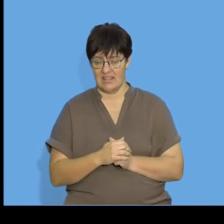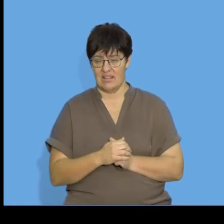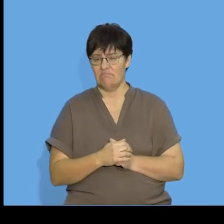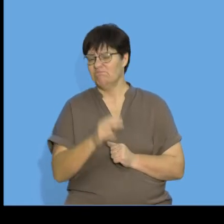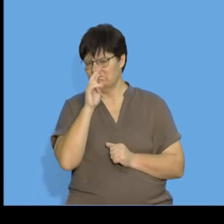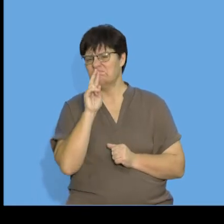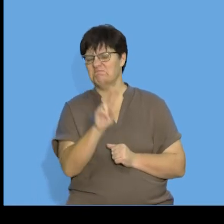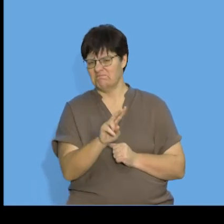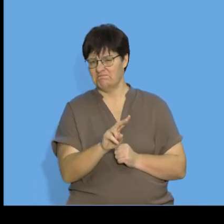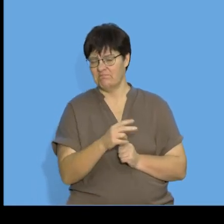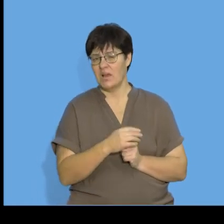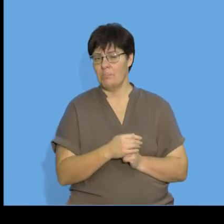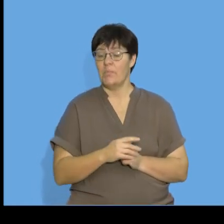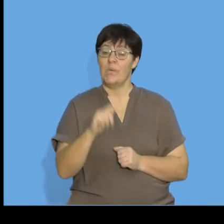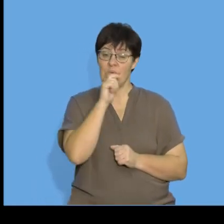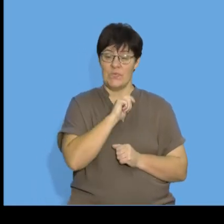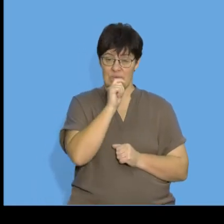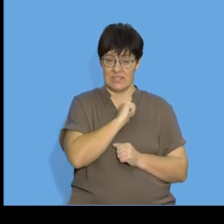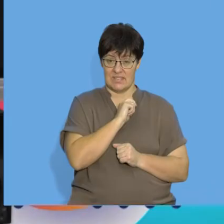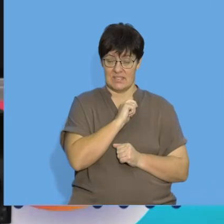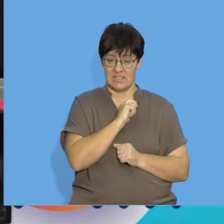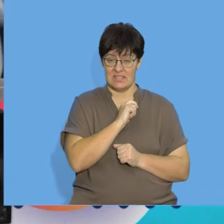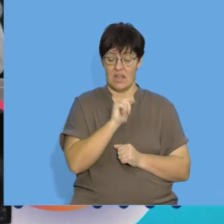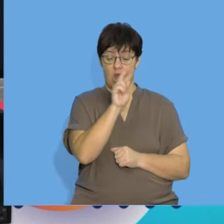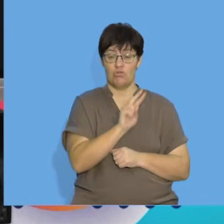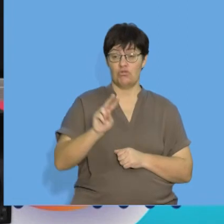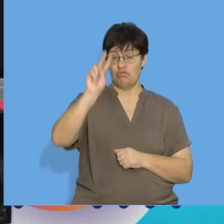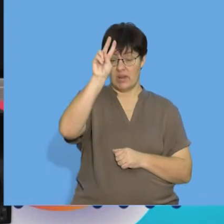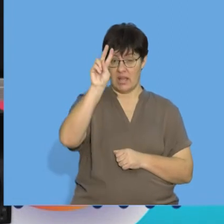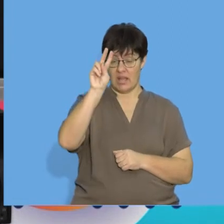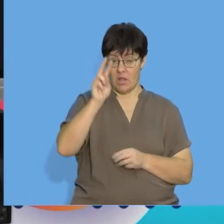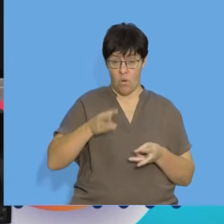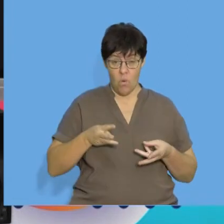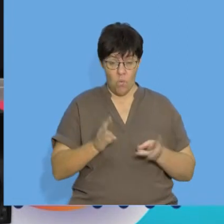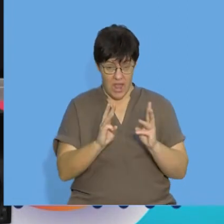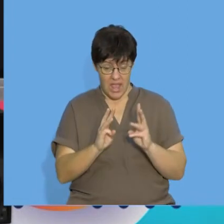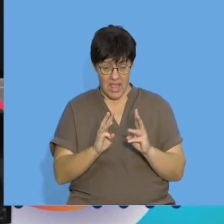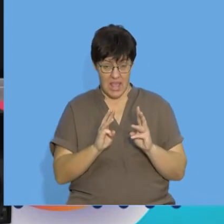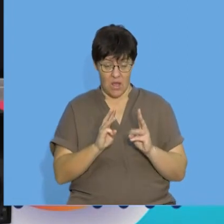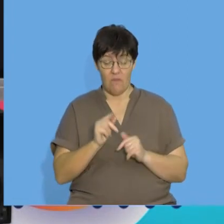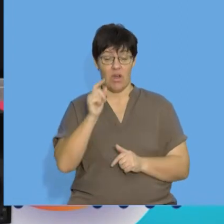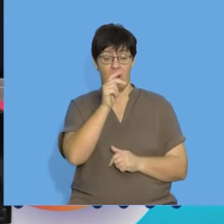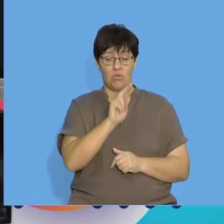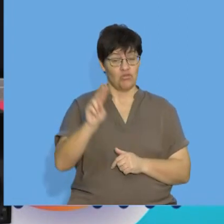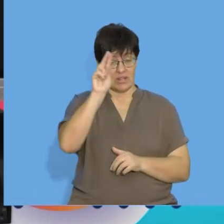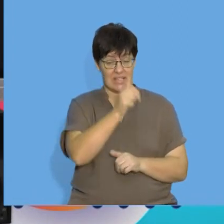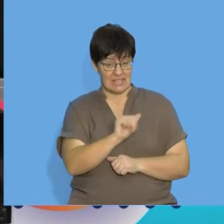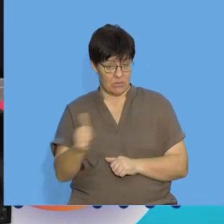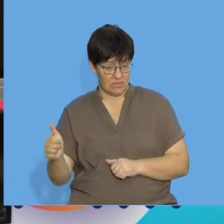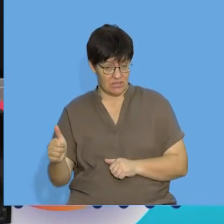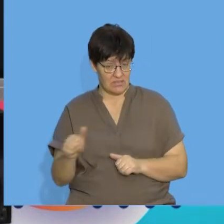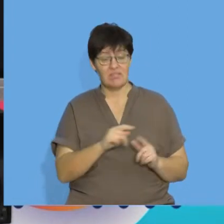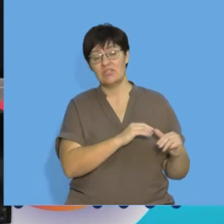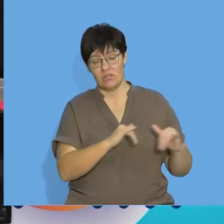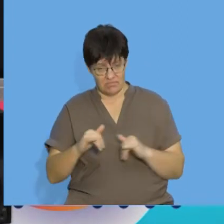So you can see that when we are using the quadratic form of a quadratic sequence the common